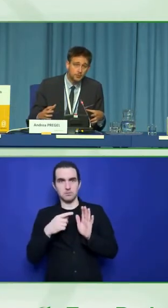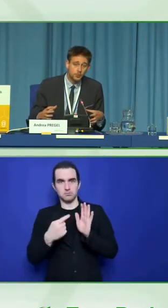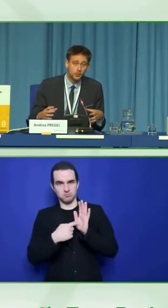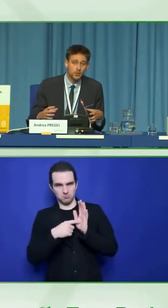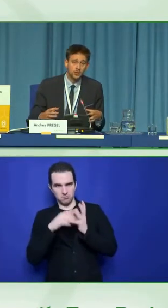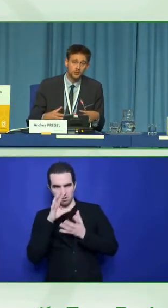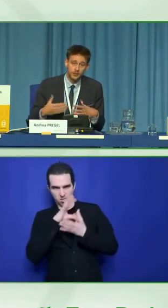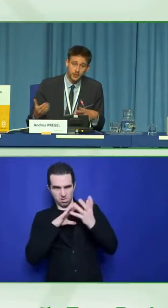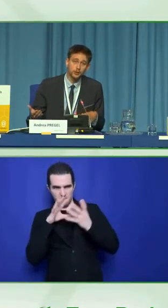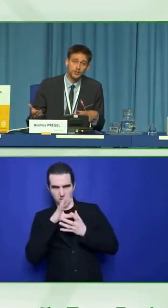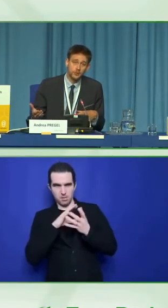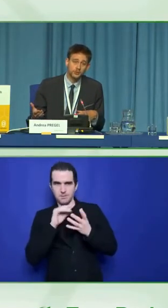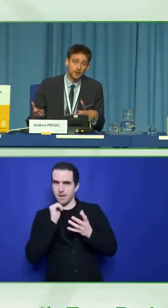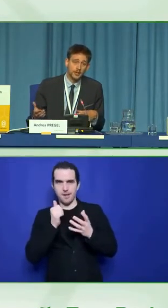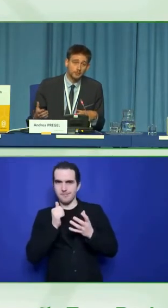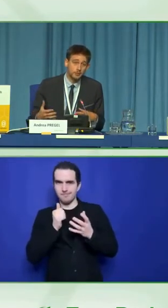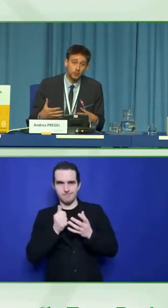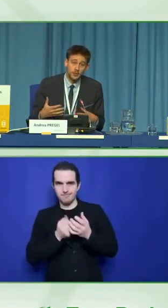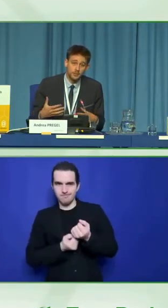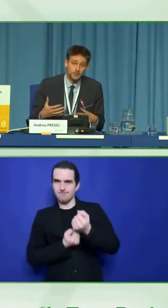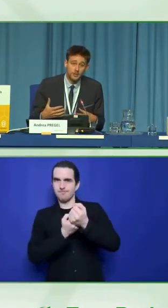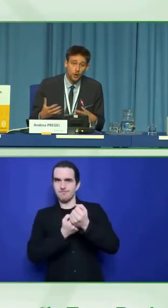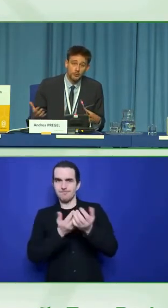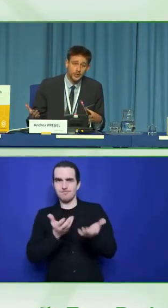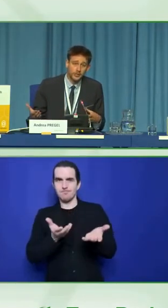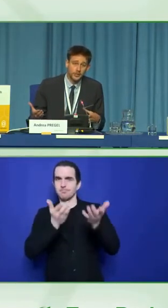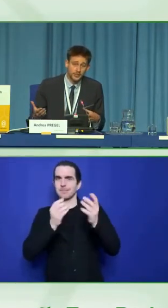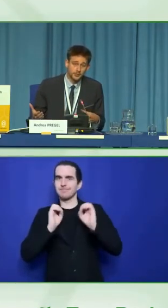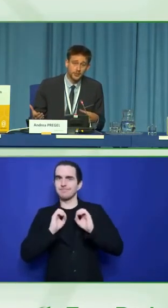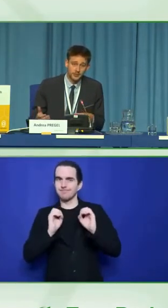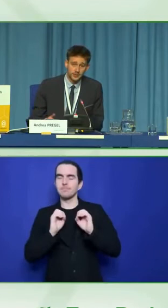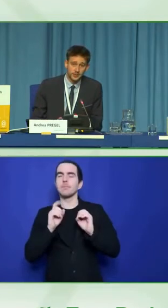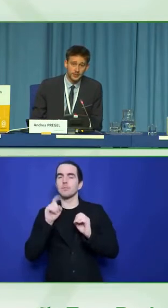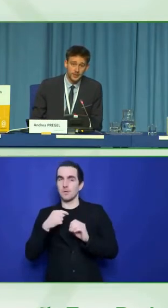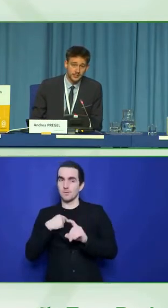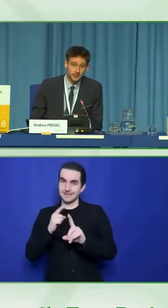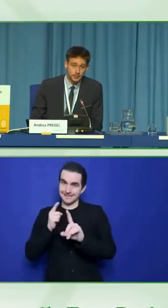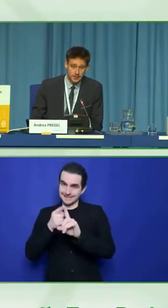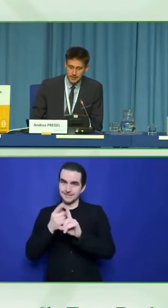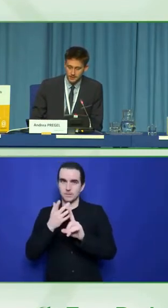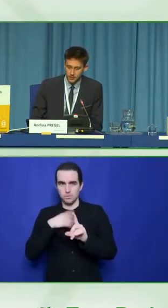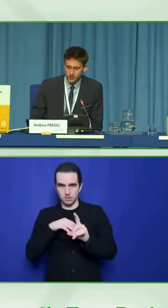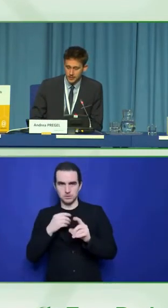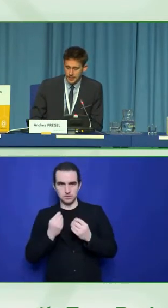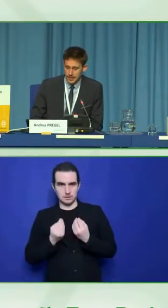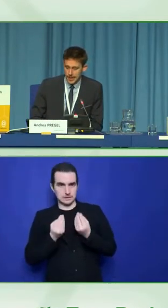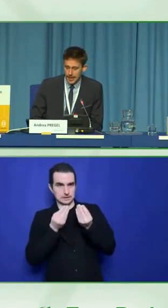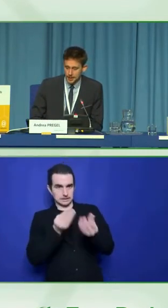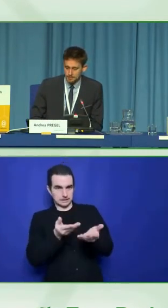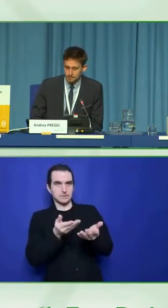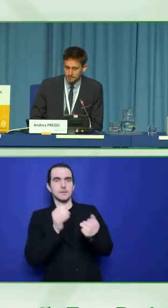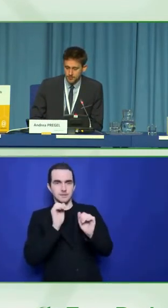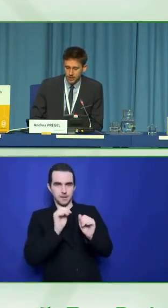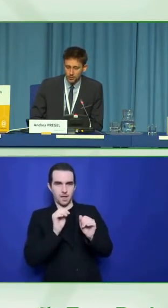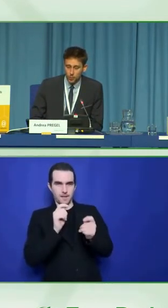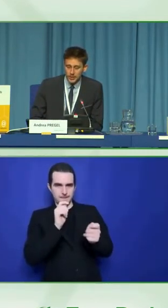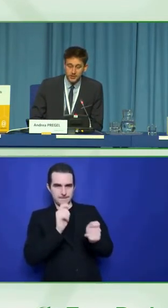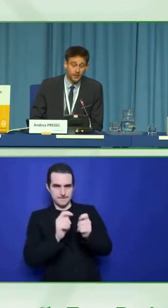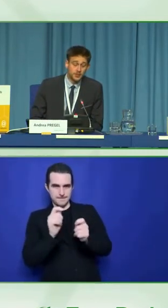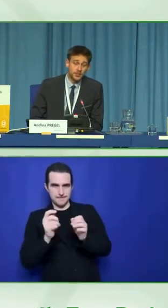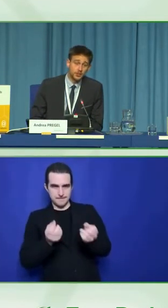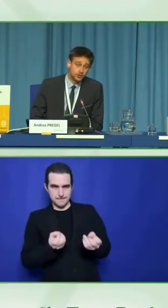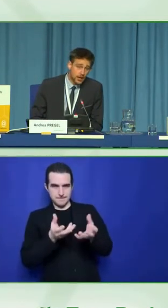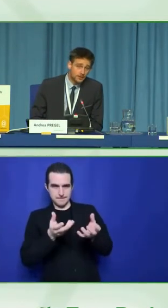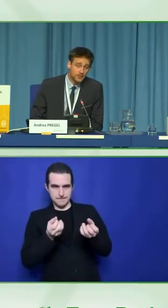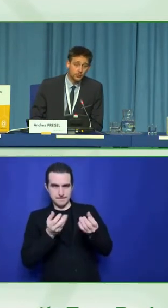simple so that they could be used by people with no prior experience in the accessibility field. So,